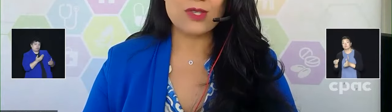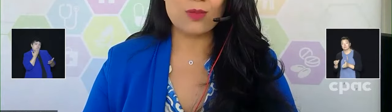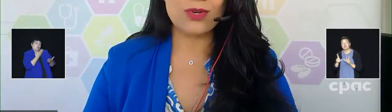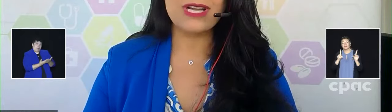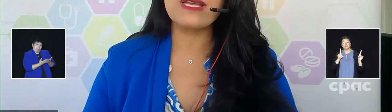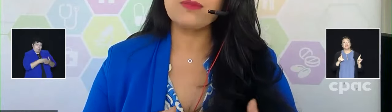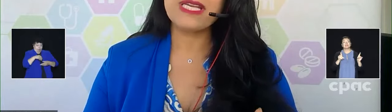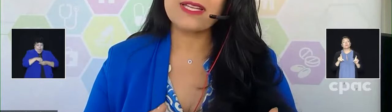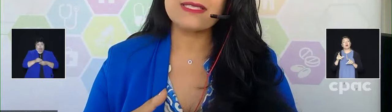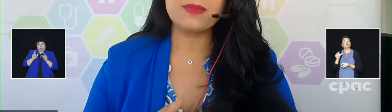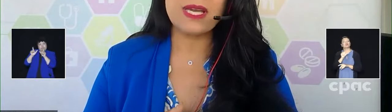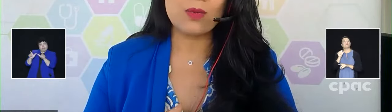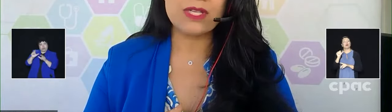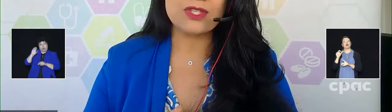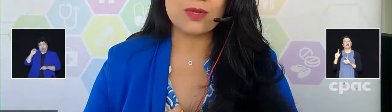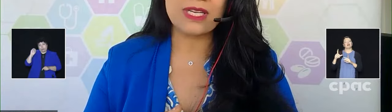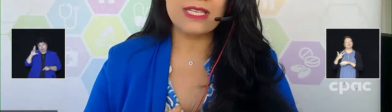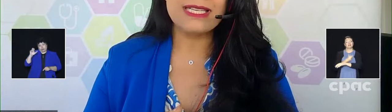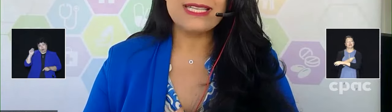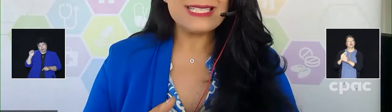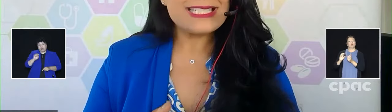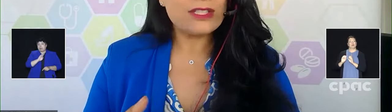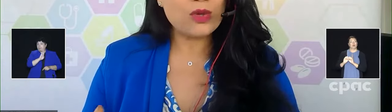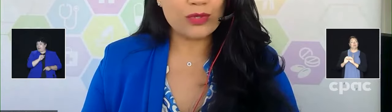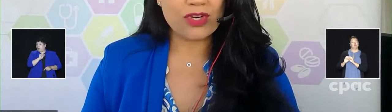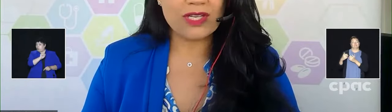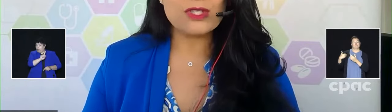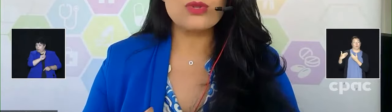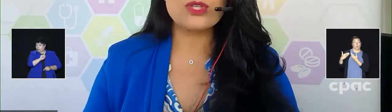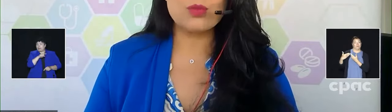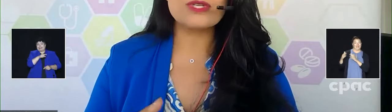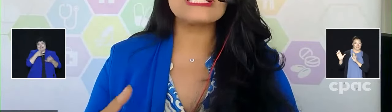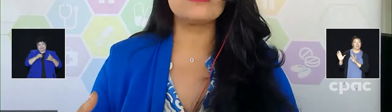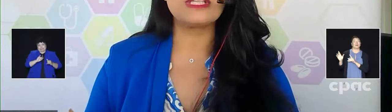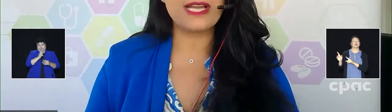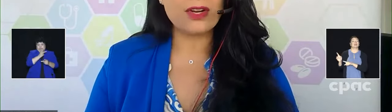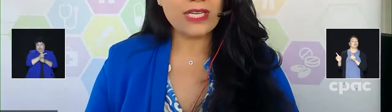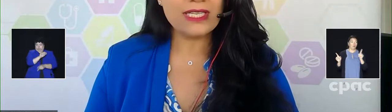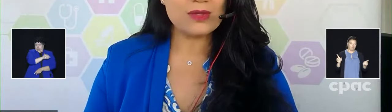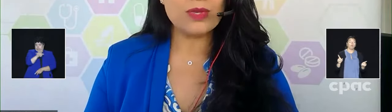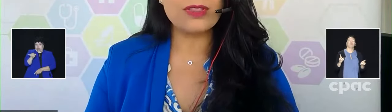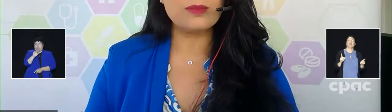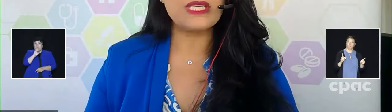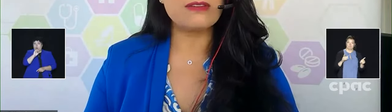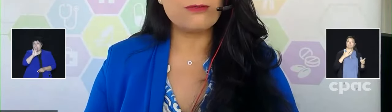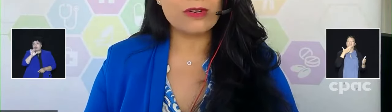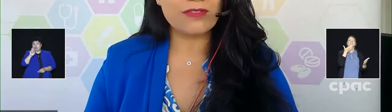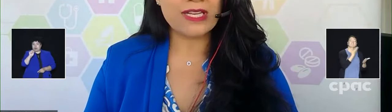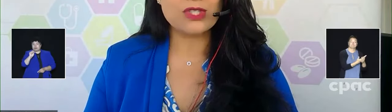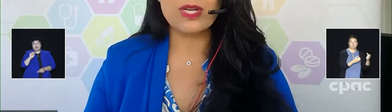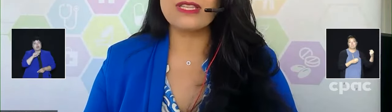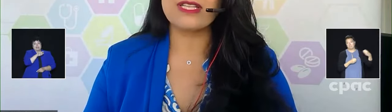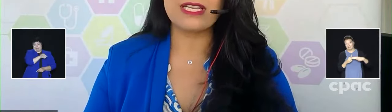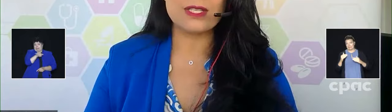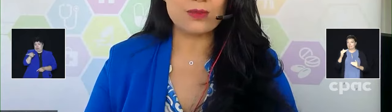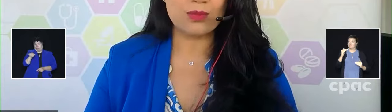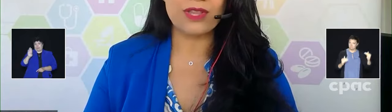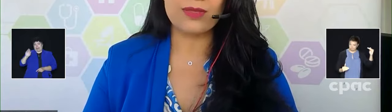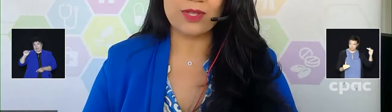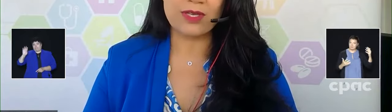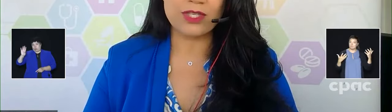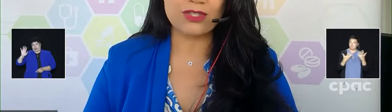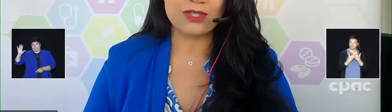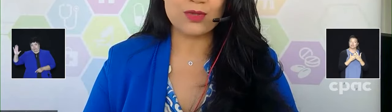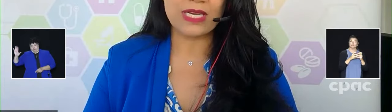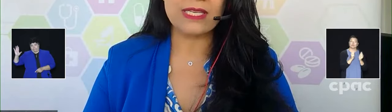work against Omicron and because the BA-1 strain, it's still Omicron, so there's more similarities with the BA-4 or 5 strain than it is